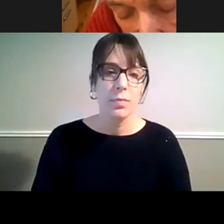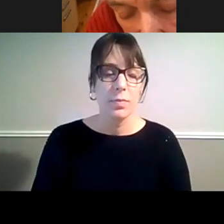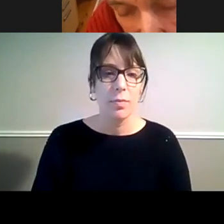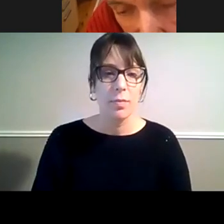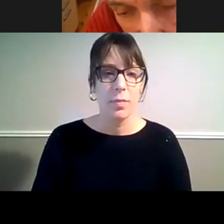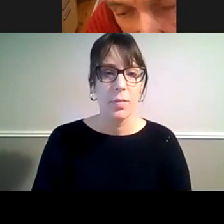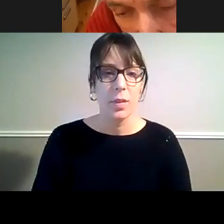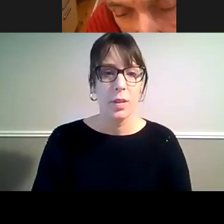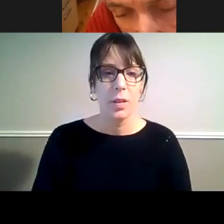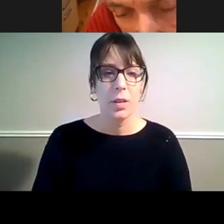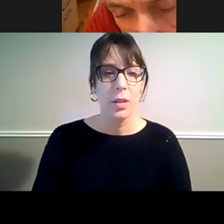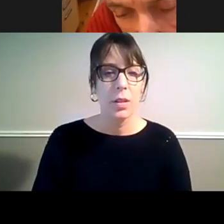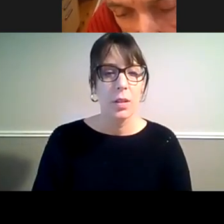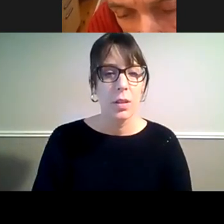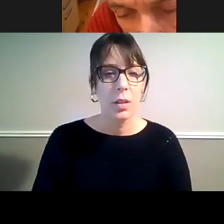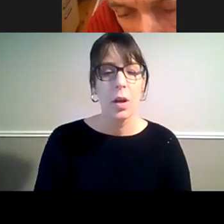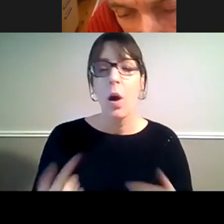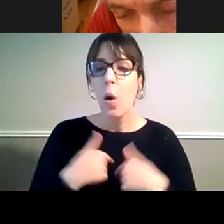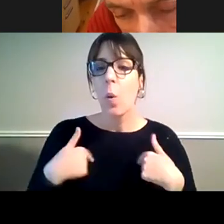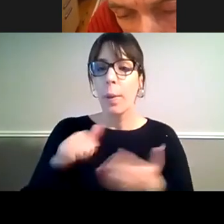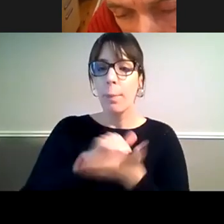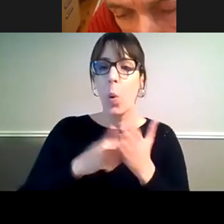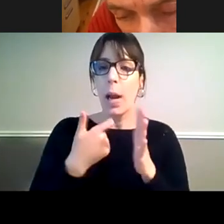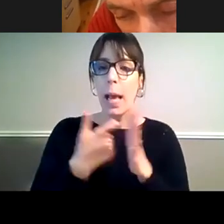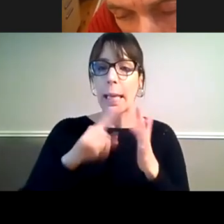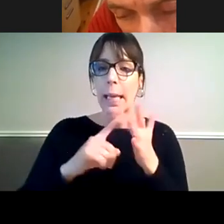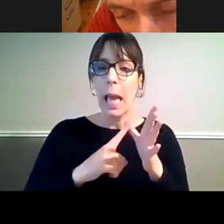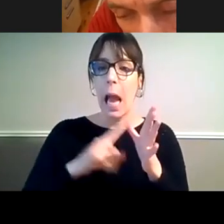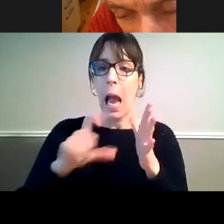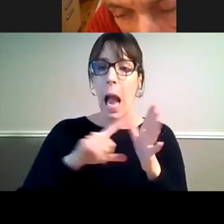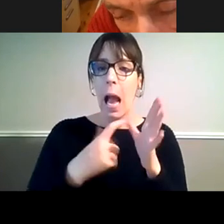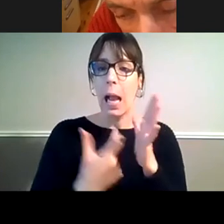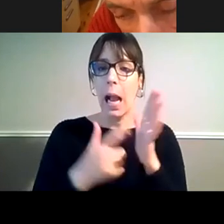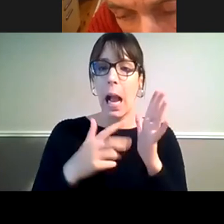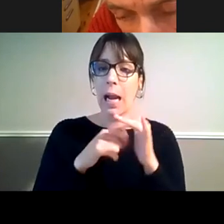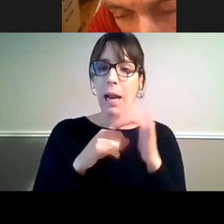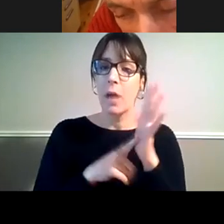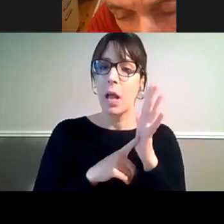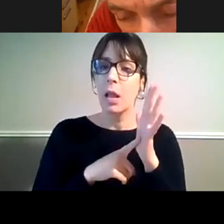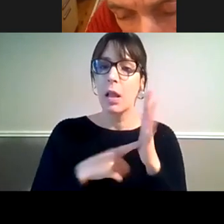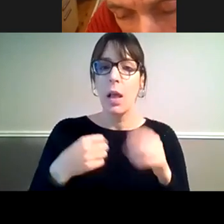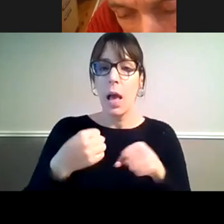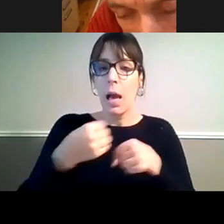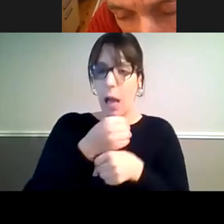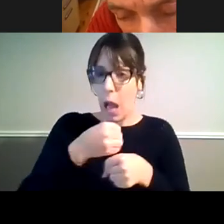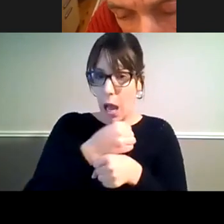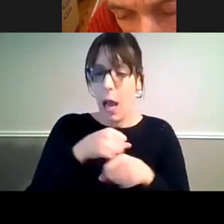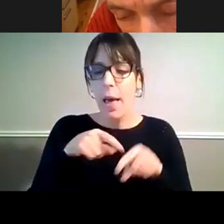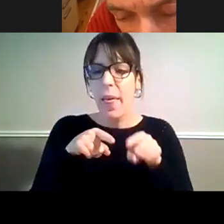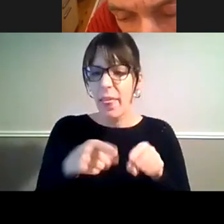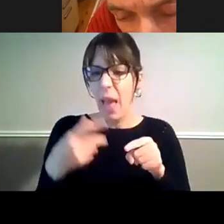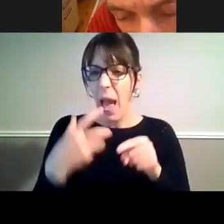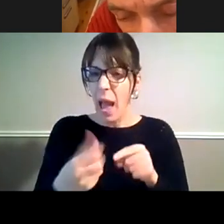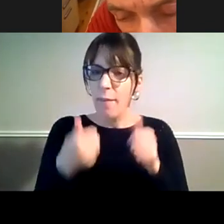Pia Carnival that fortunately had the conversion done. We bought that second hand. so that's